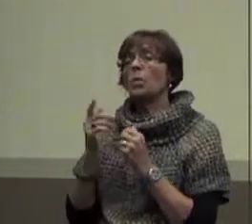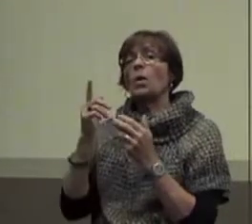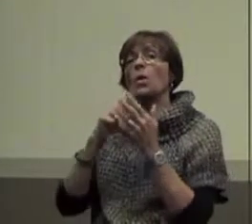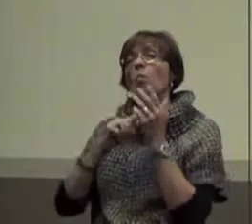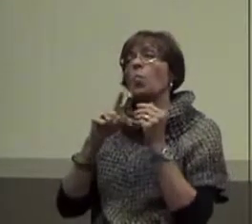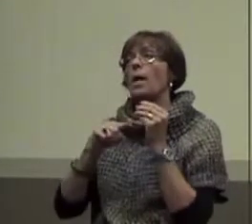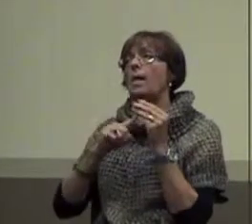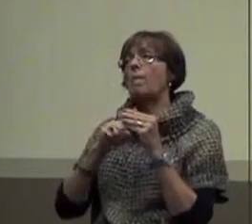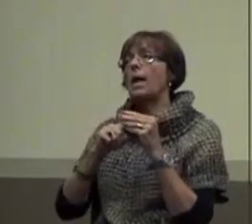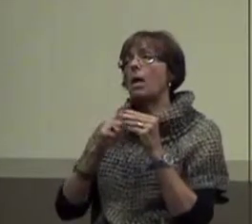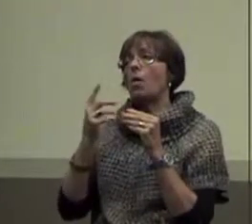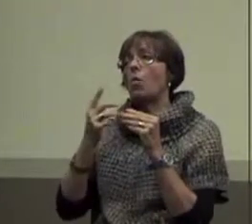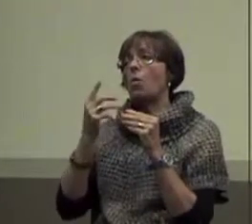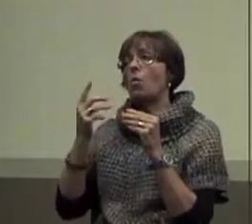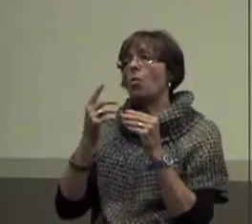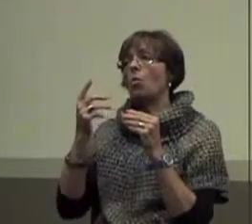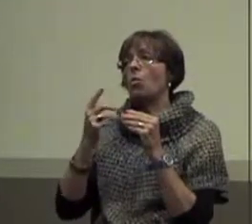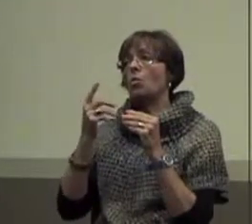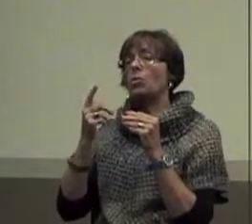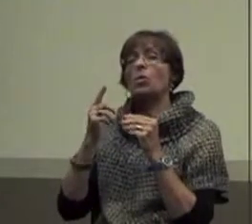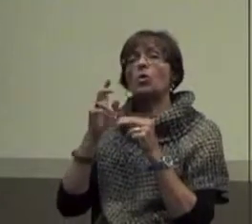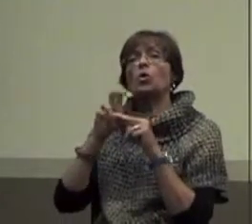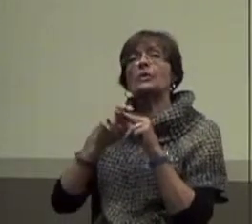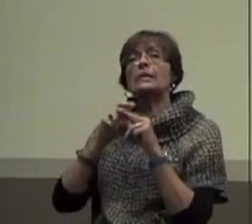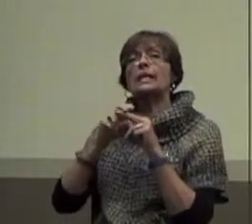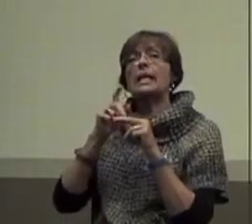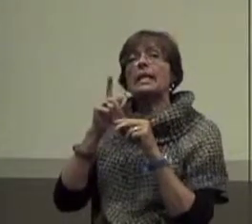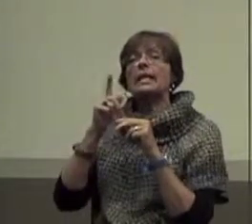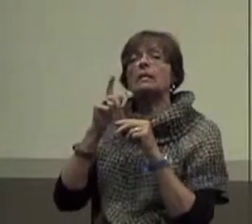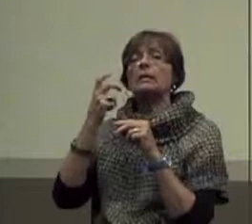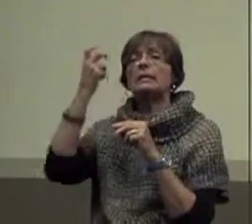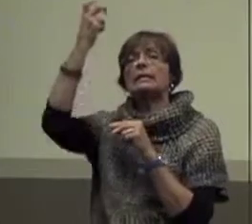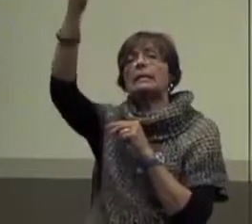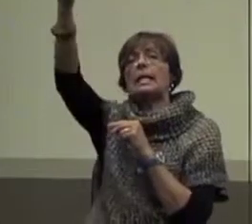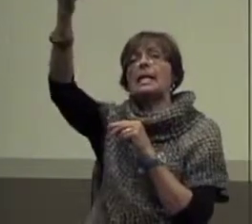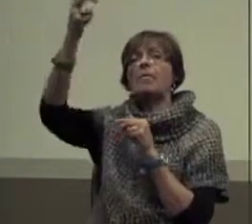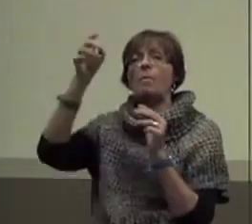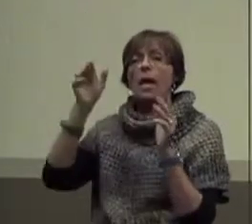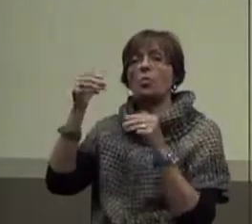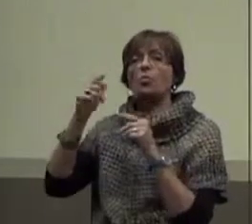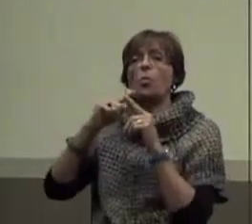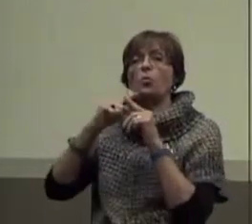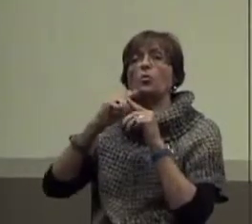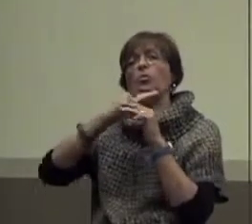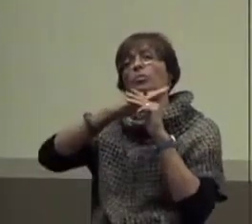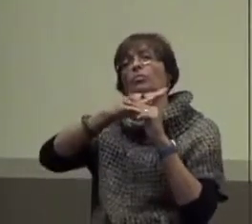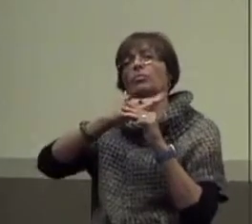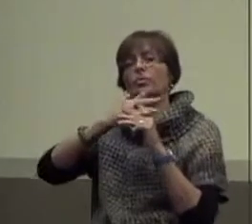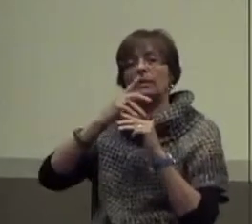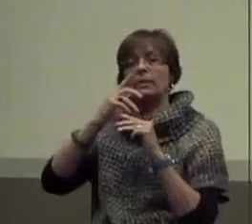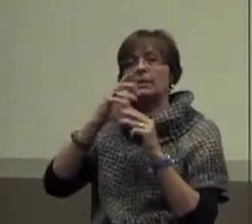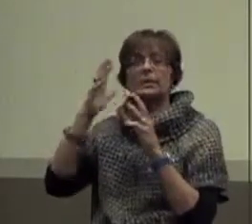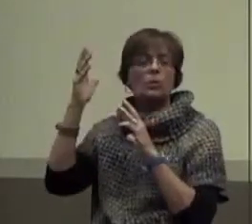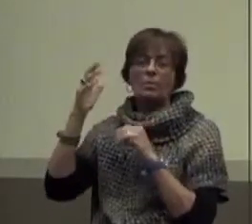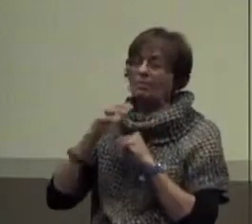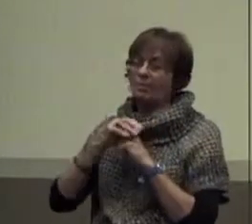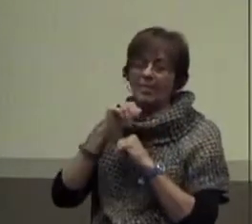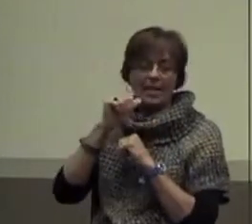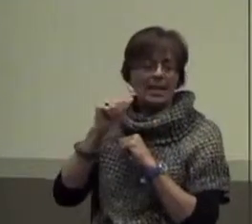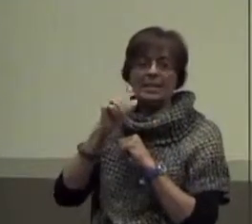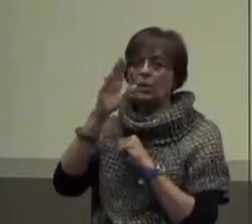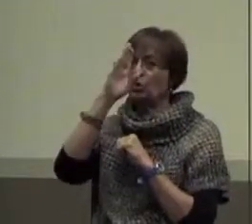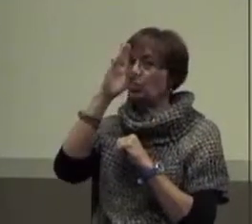What about moving her seat to the back of the room to reduce disruption? No. No, it doesn't directly address the